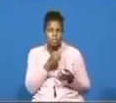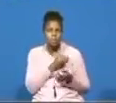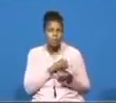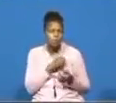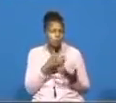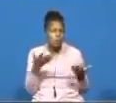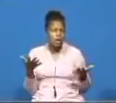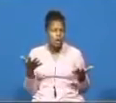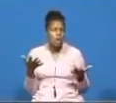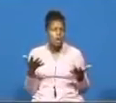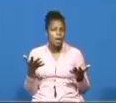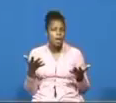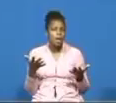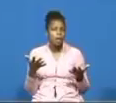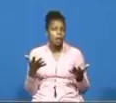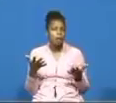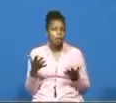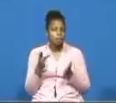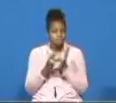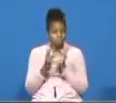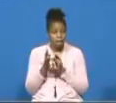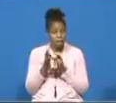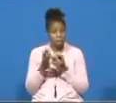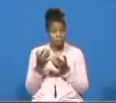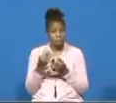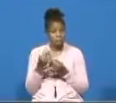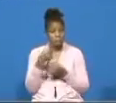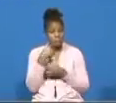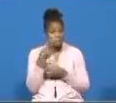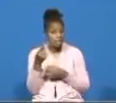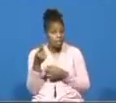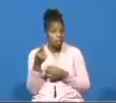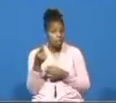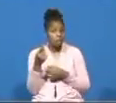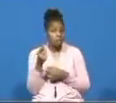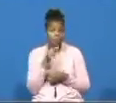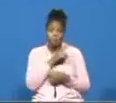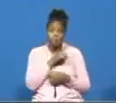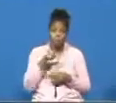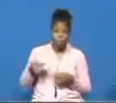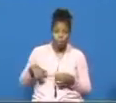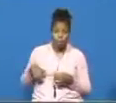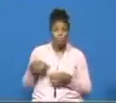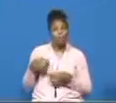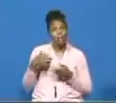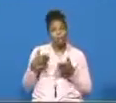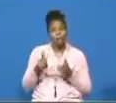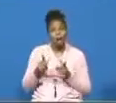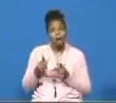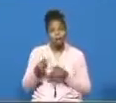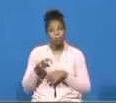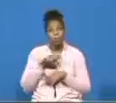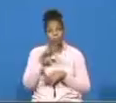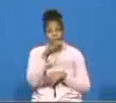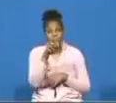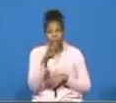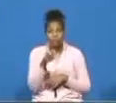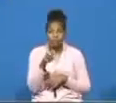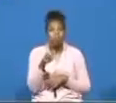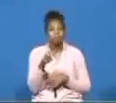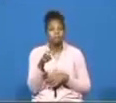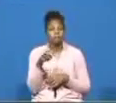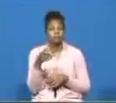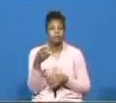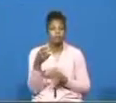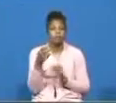the bible tells me here the bible tells me here that as the lord sent the fiery serpents many of them were bitten